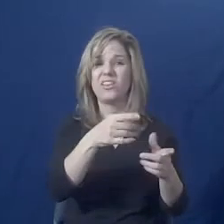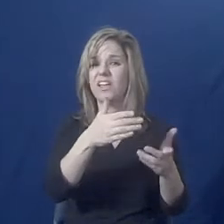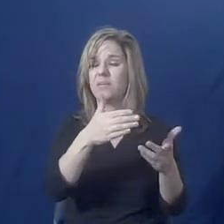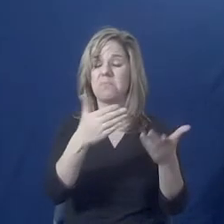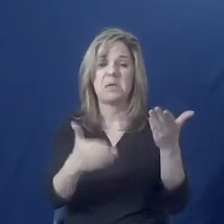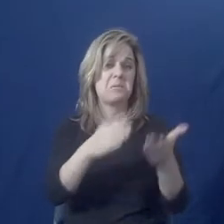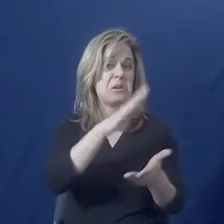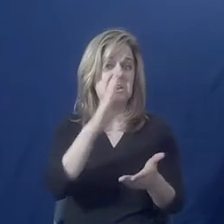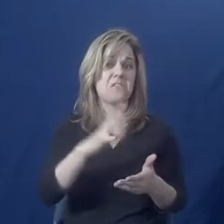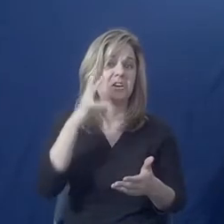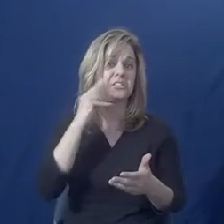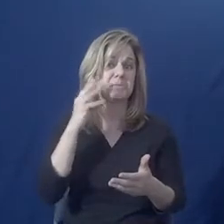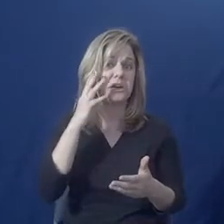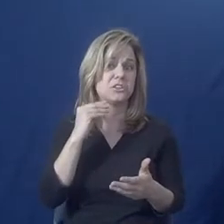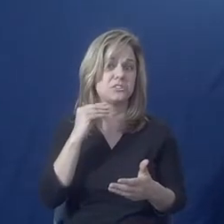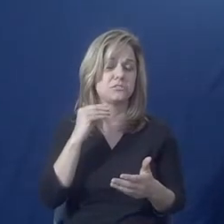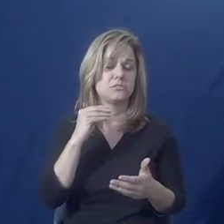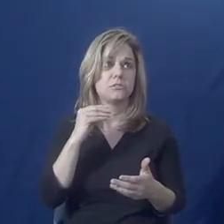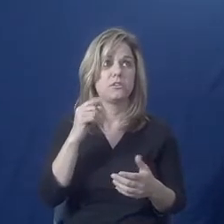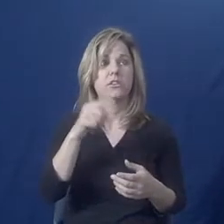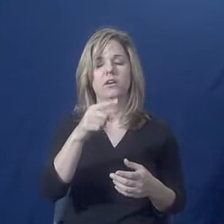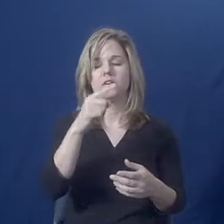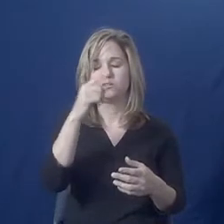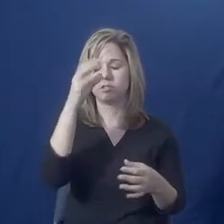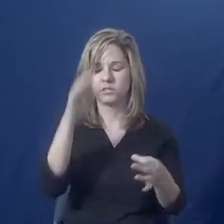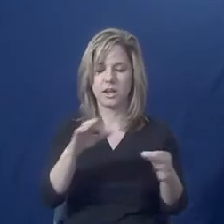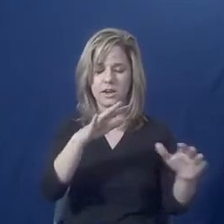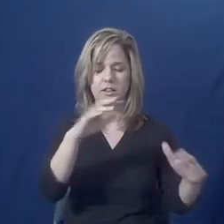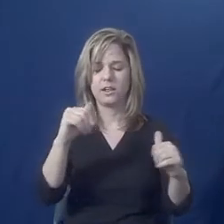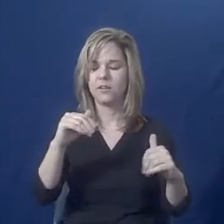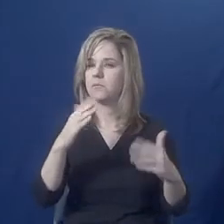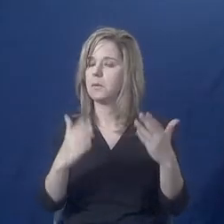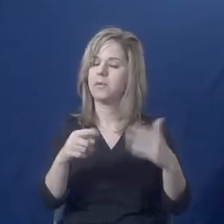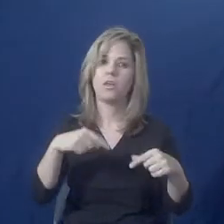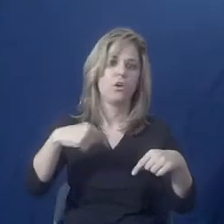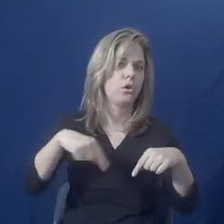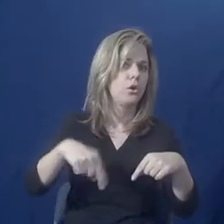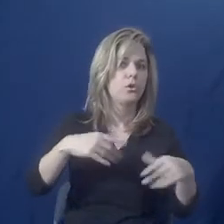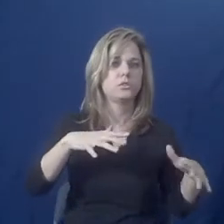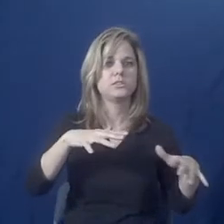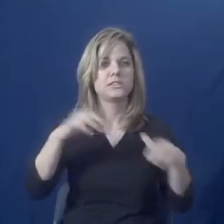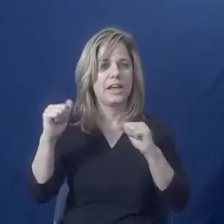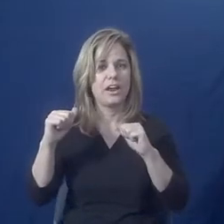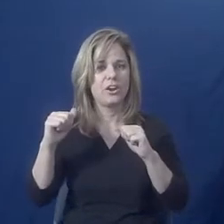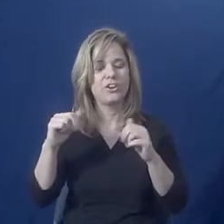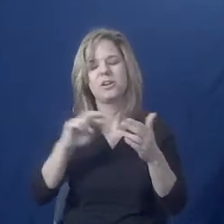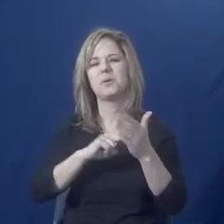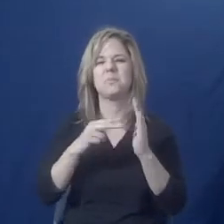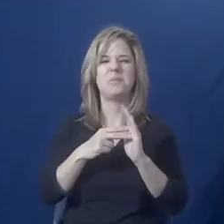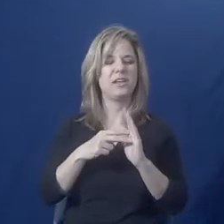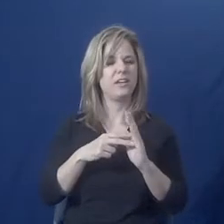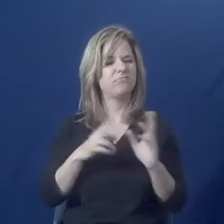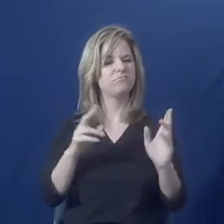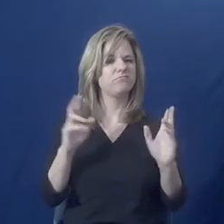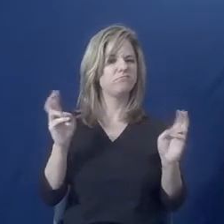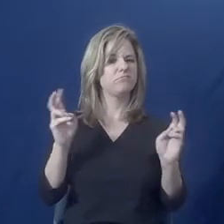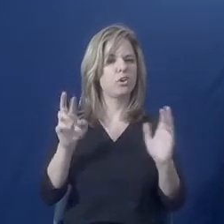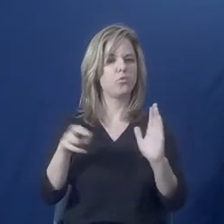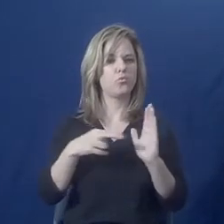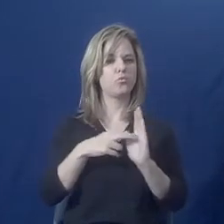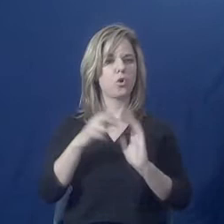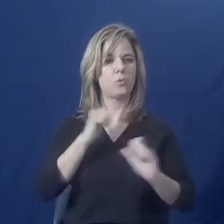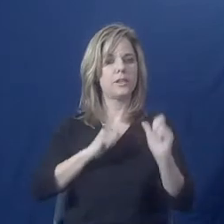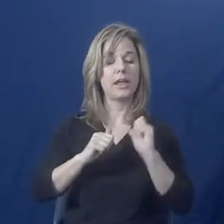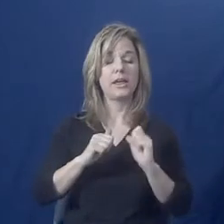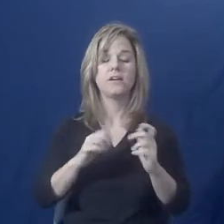scary. And so if you walk through some scenario, what would you do if this happened? What would you do